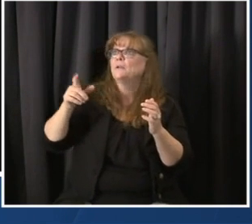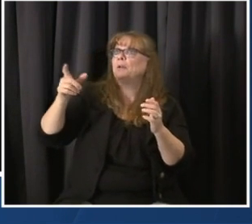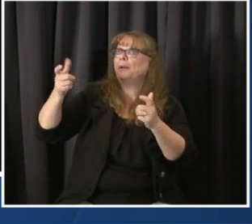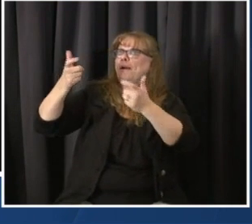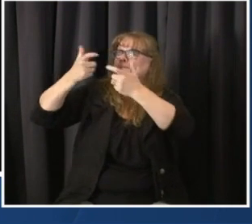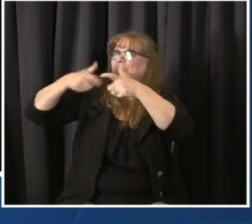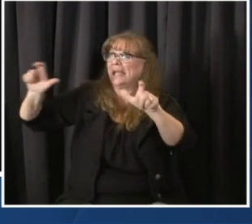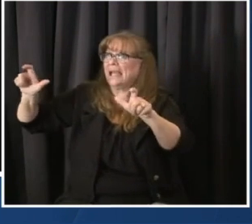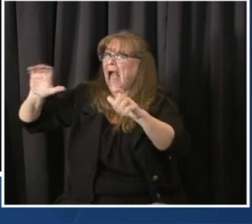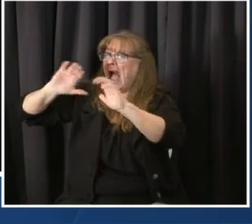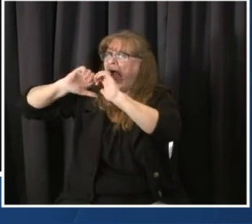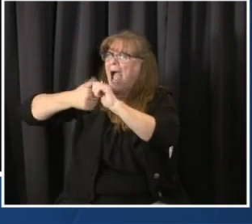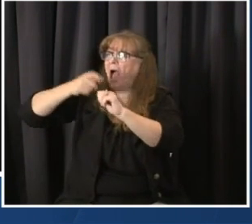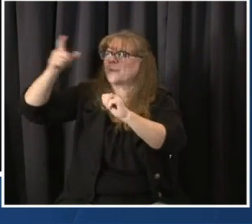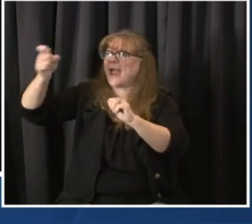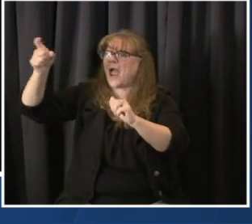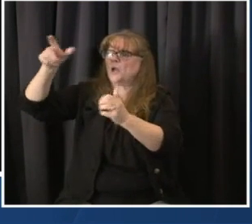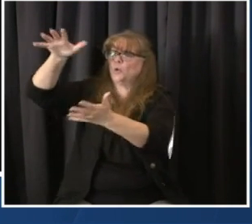vaccine faster.